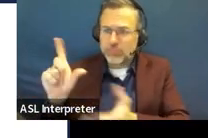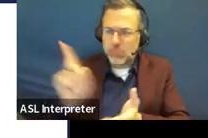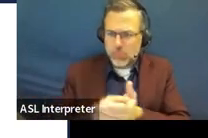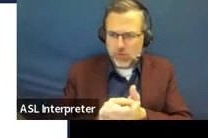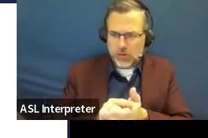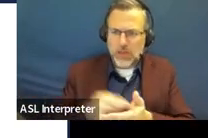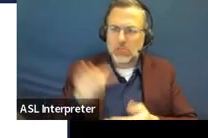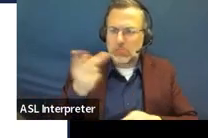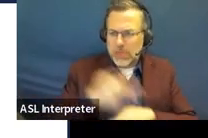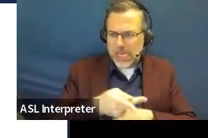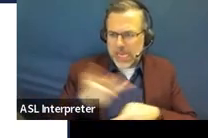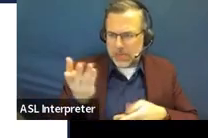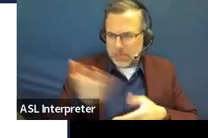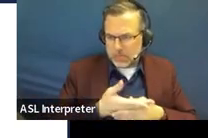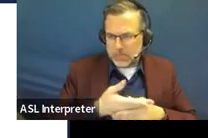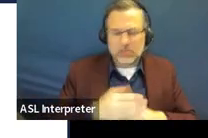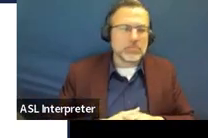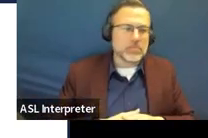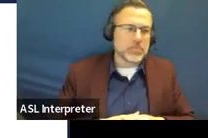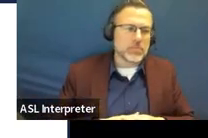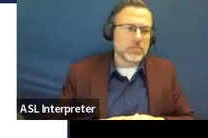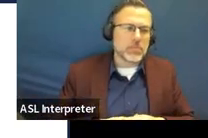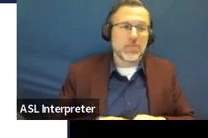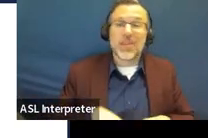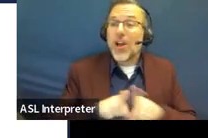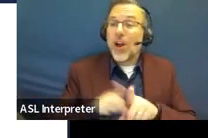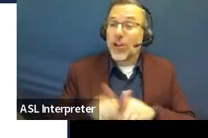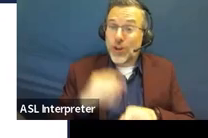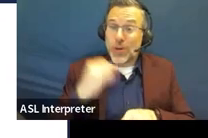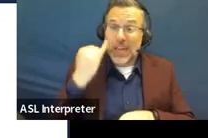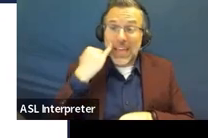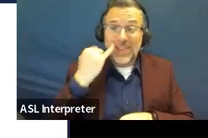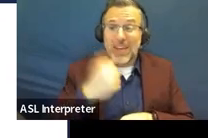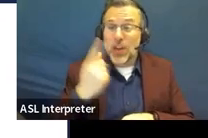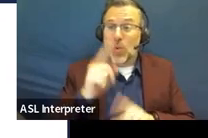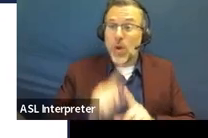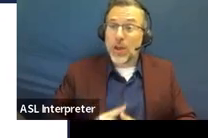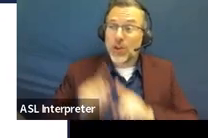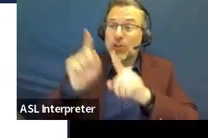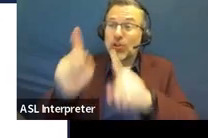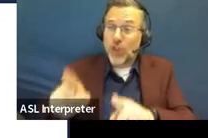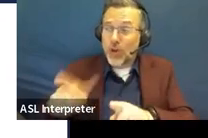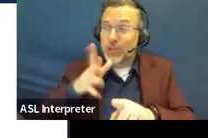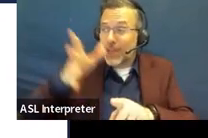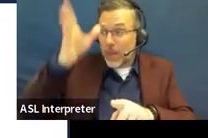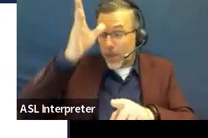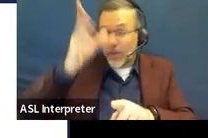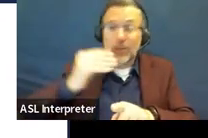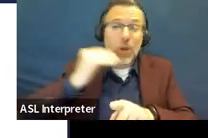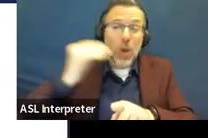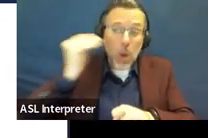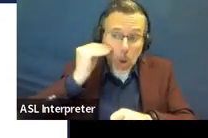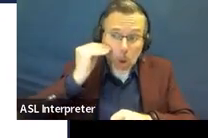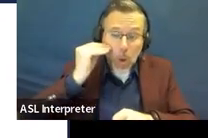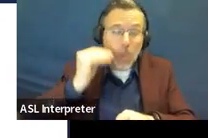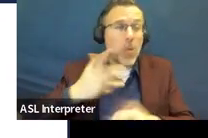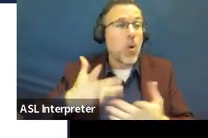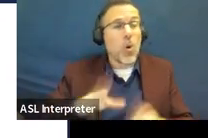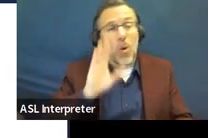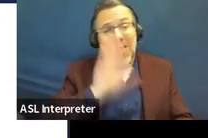this was in Muser, but detailed records of visits made to the parent's home or place in employment and results of those visits. So